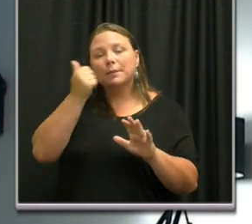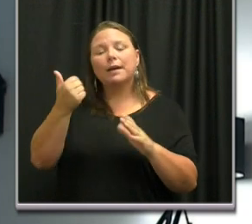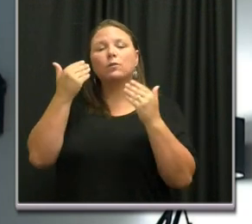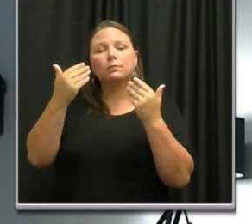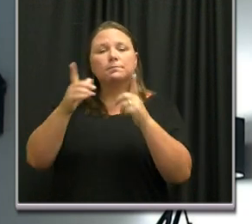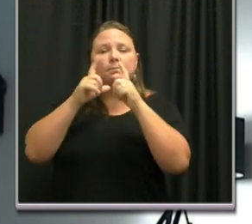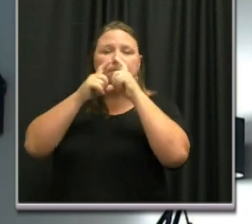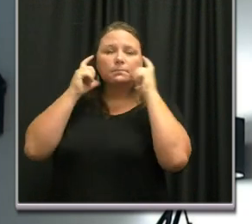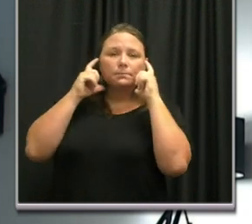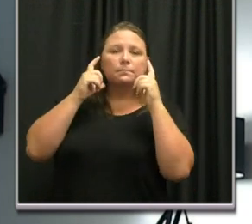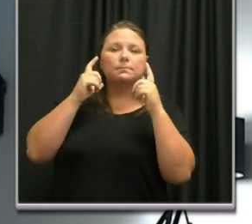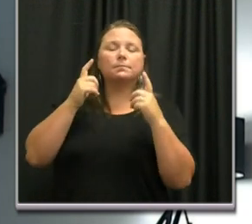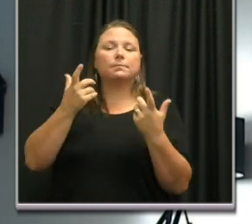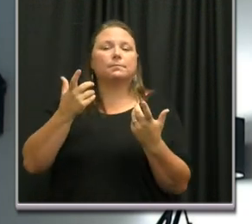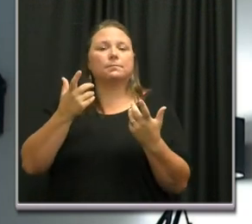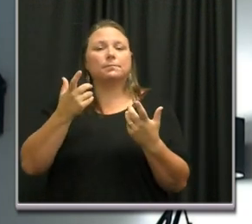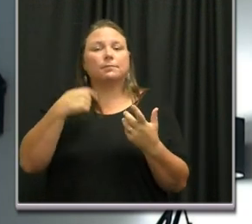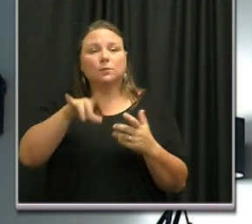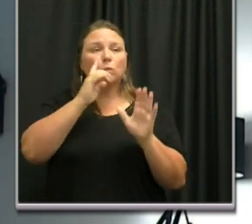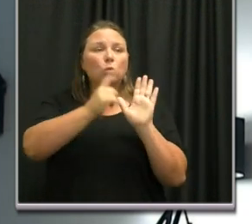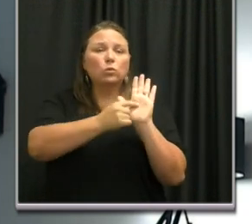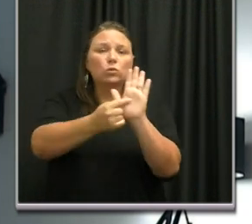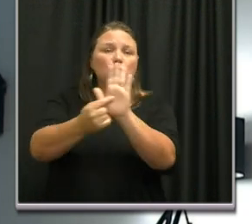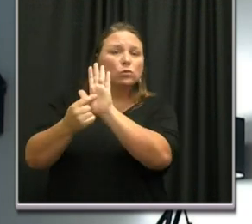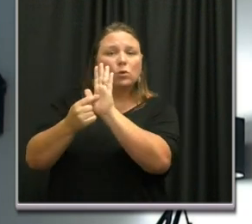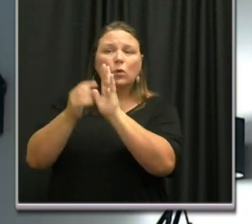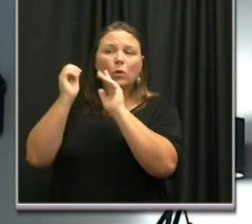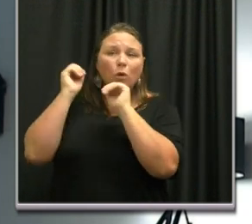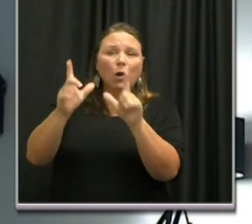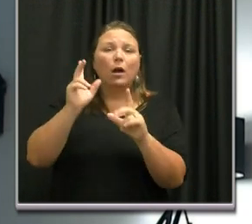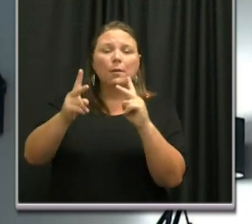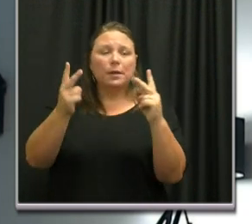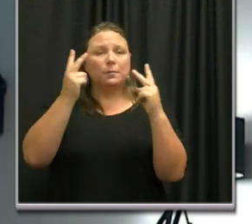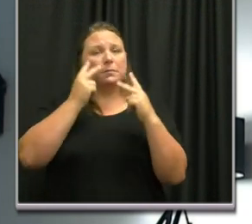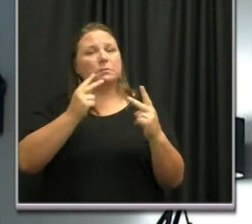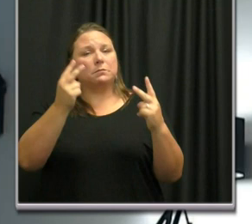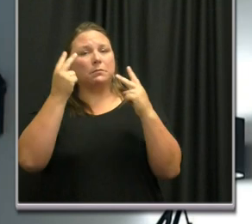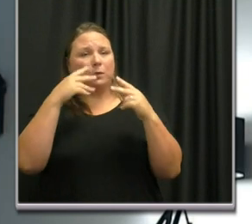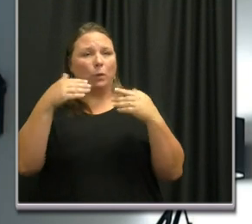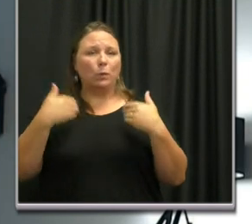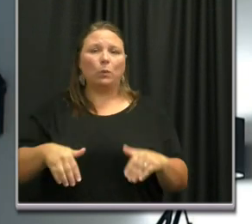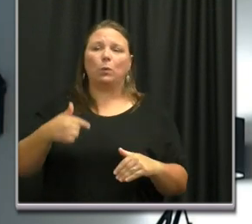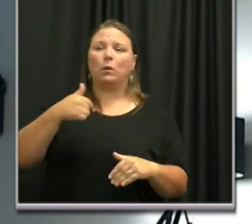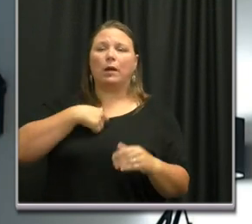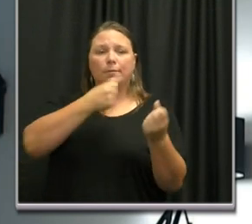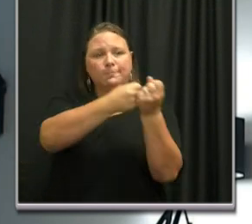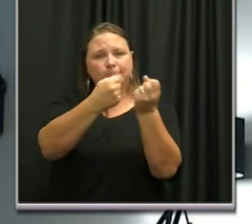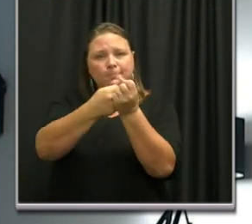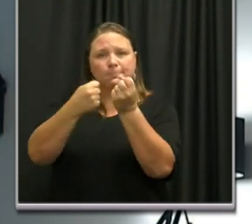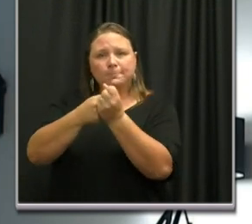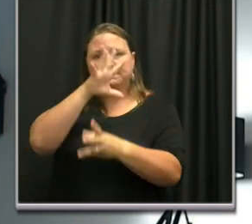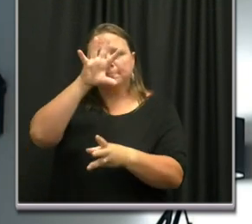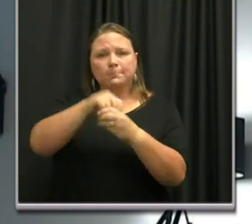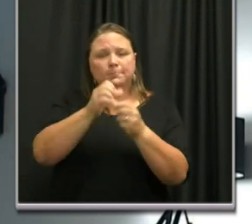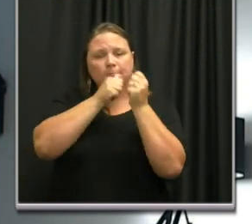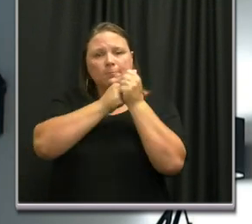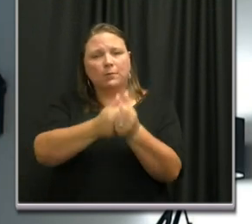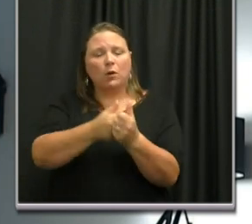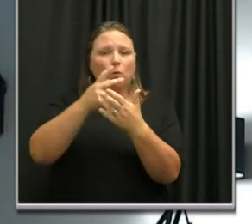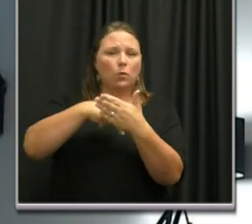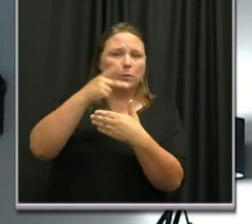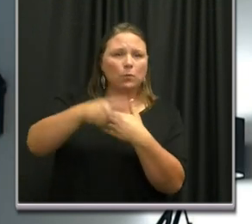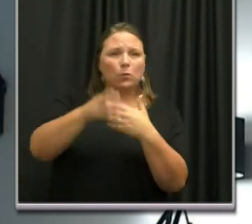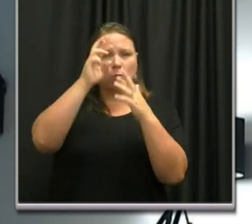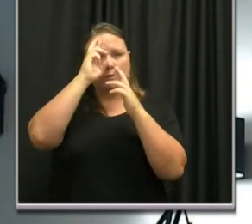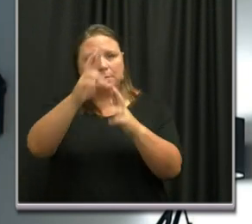wear it. You will signal to all who see you that you are with the program. You